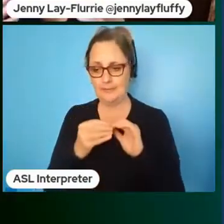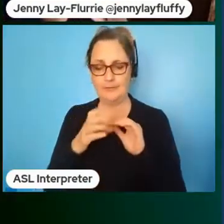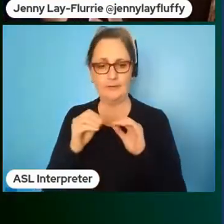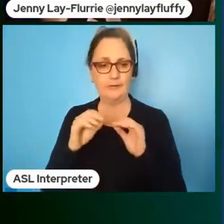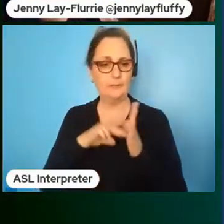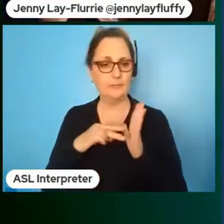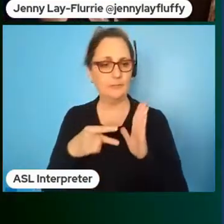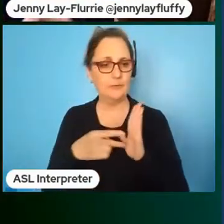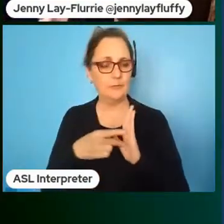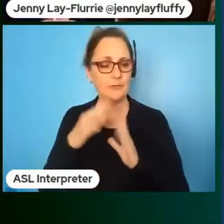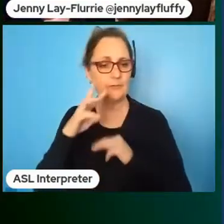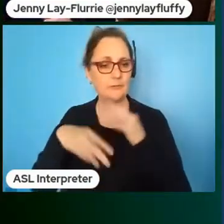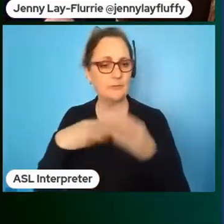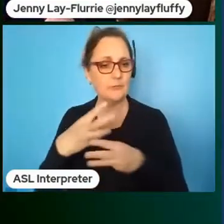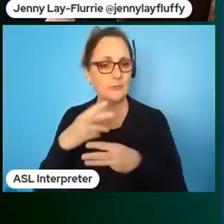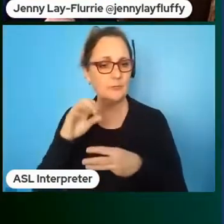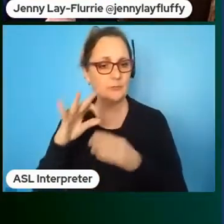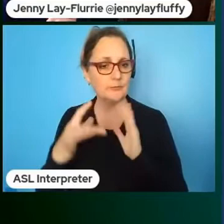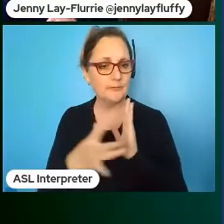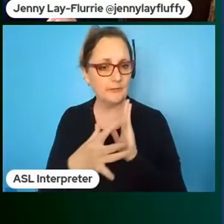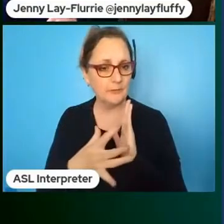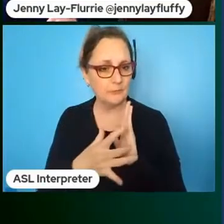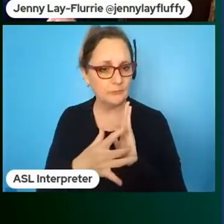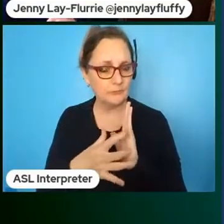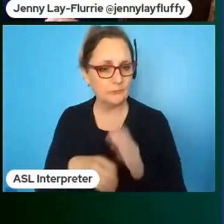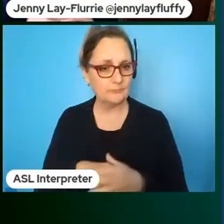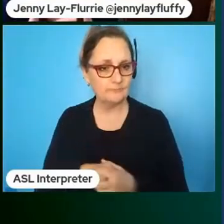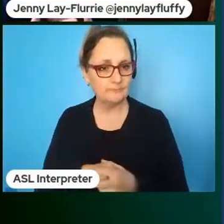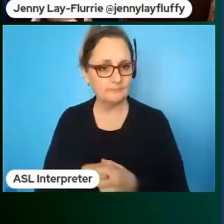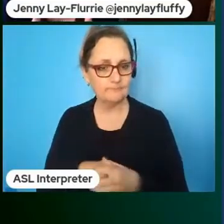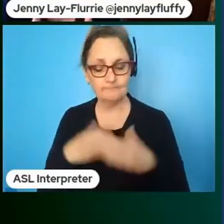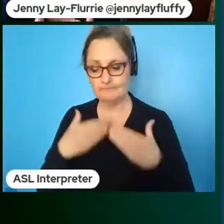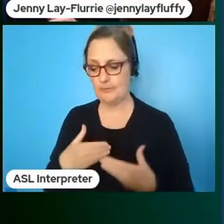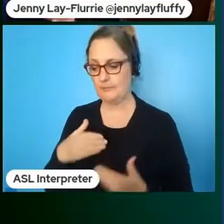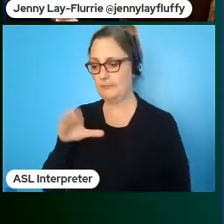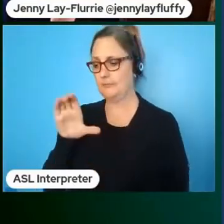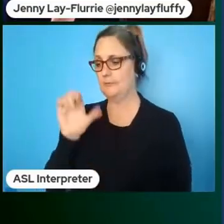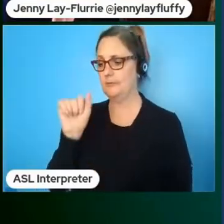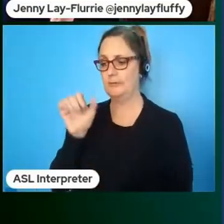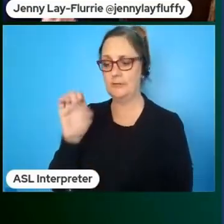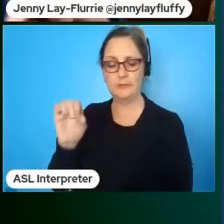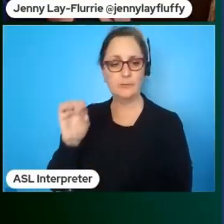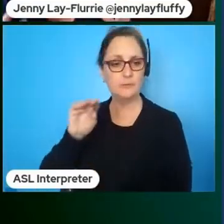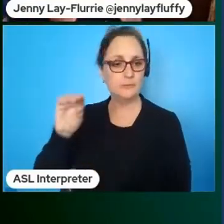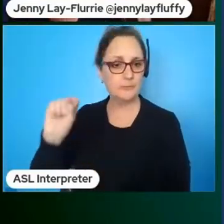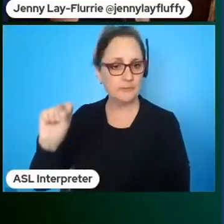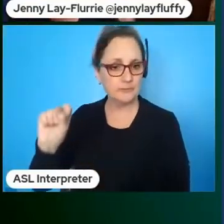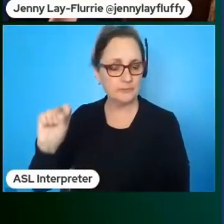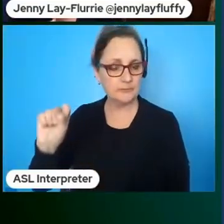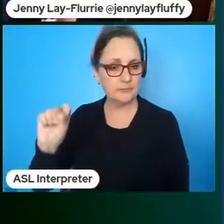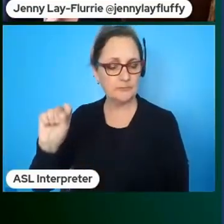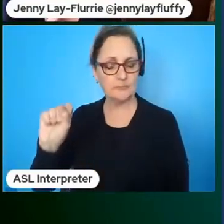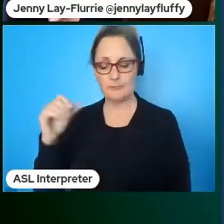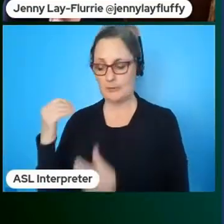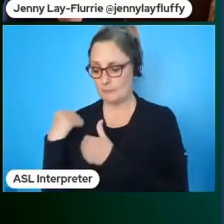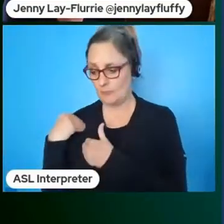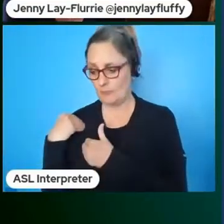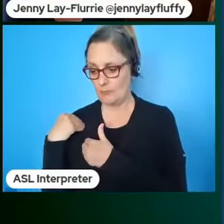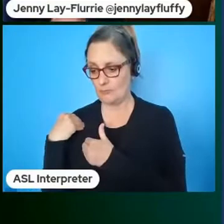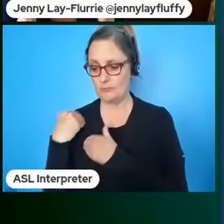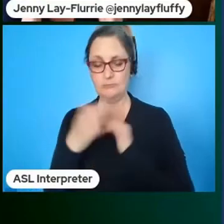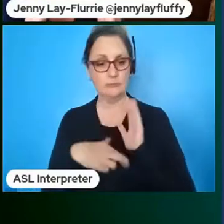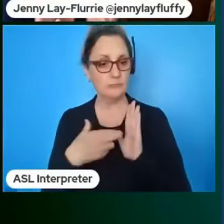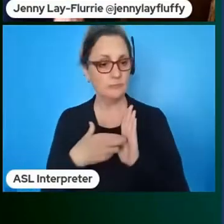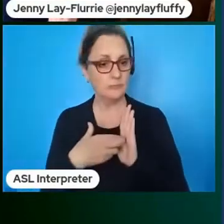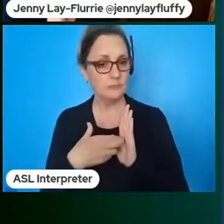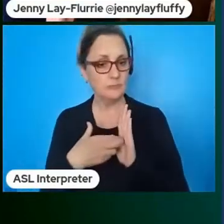for the world of technology I am the chief accessibility officer at Microsoft my job and remit having been here now for 16